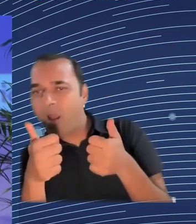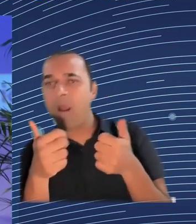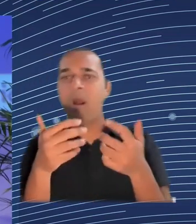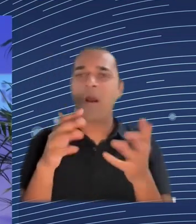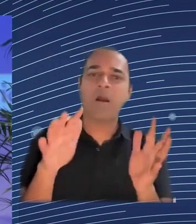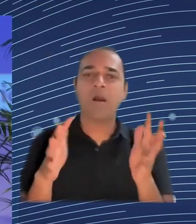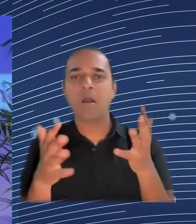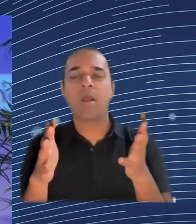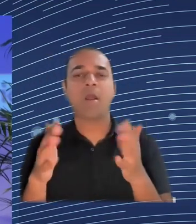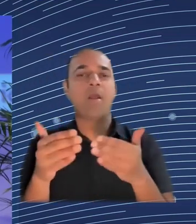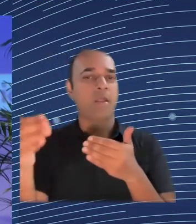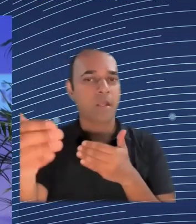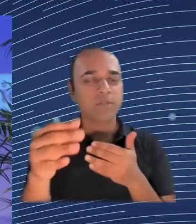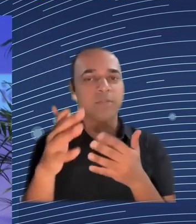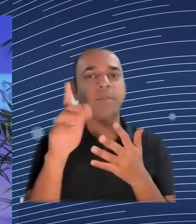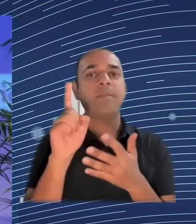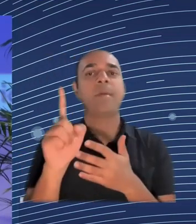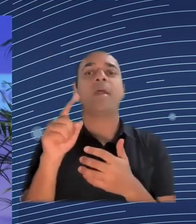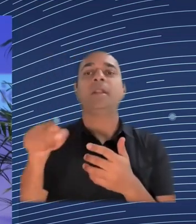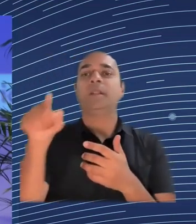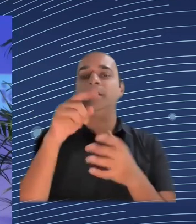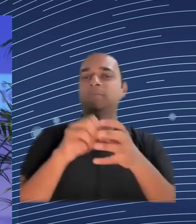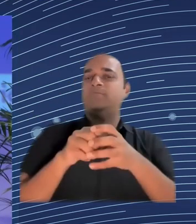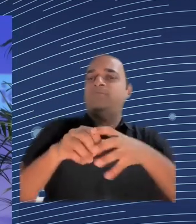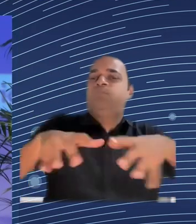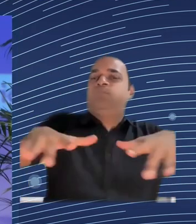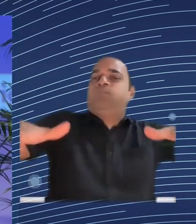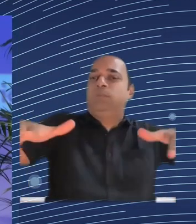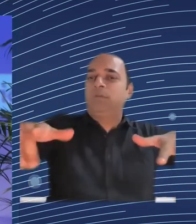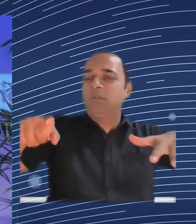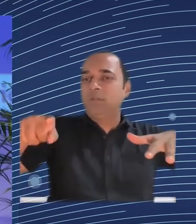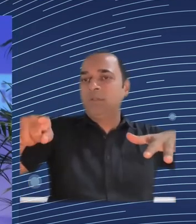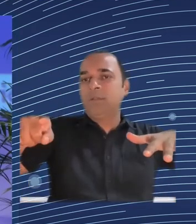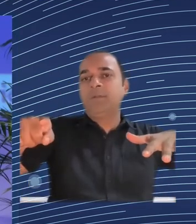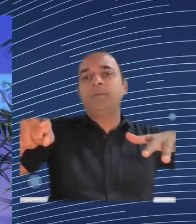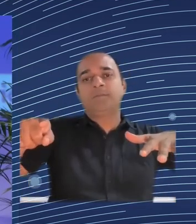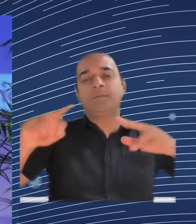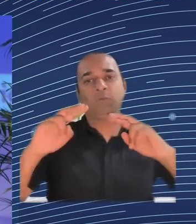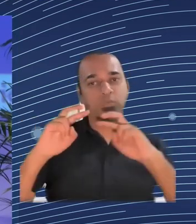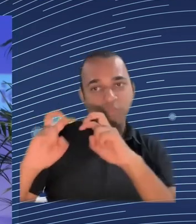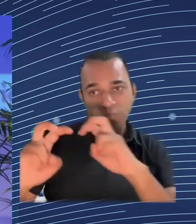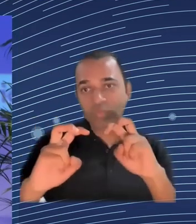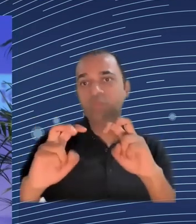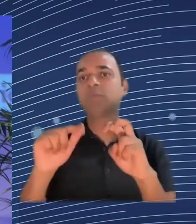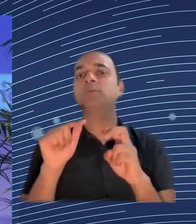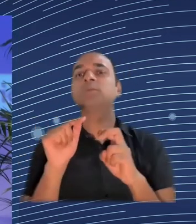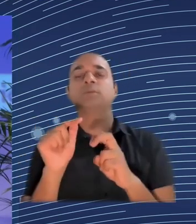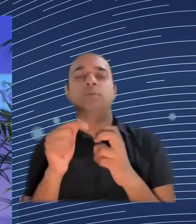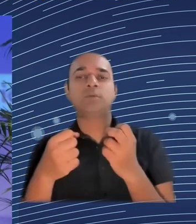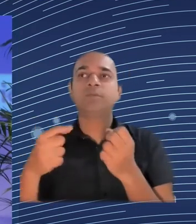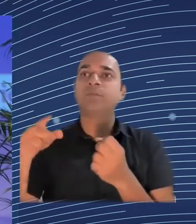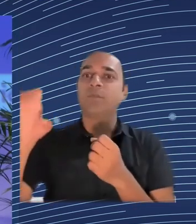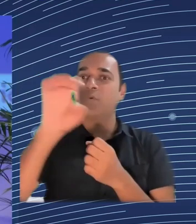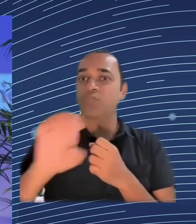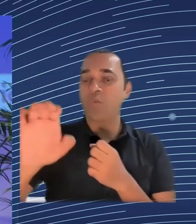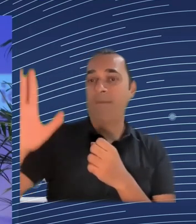to help our economy be more competitive, resilient and also ensure that the social model of Europe is